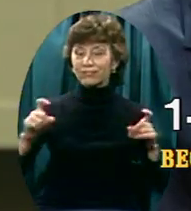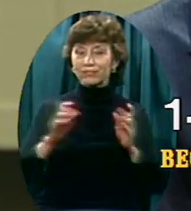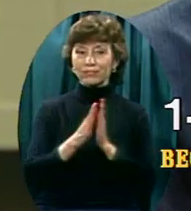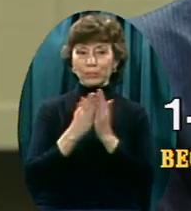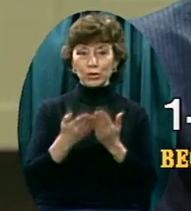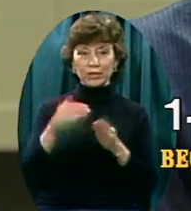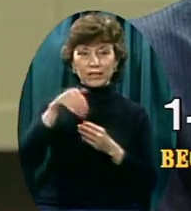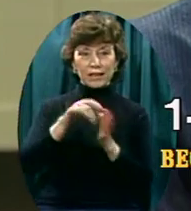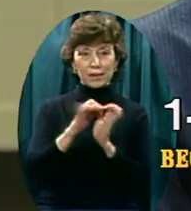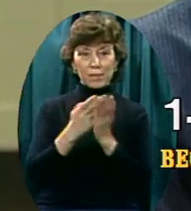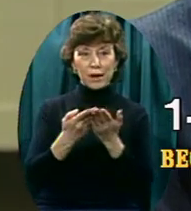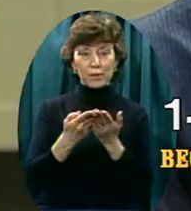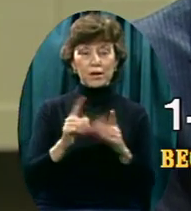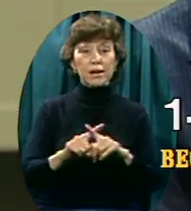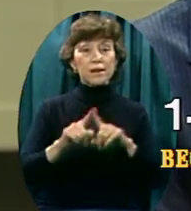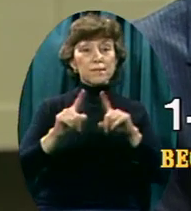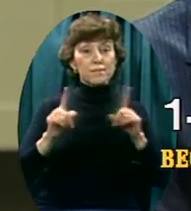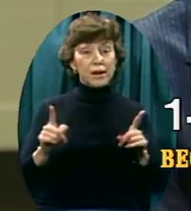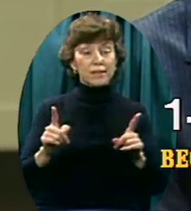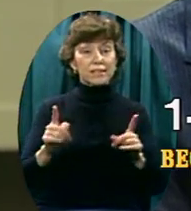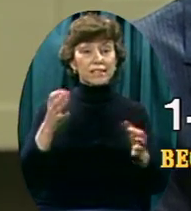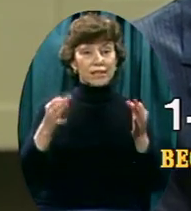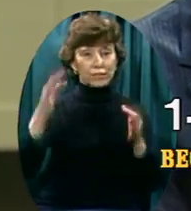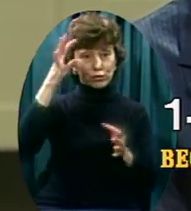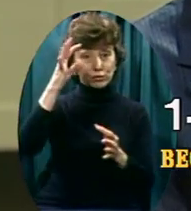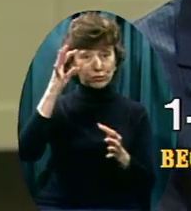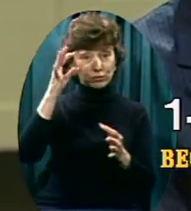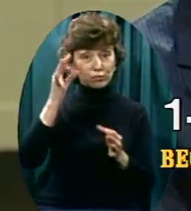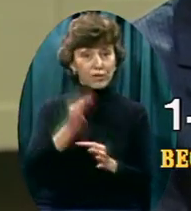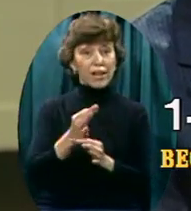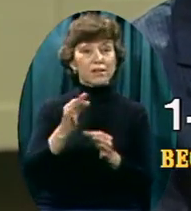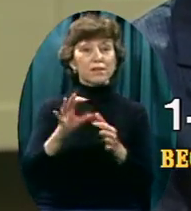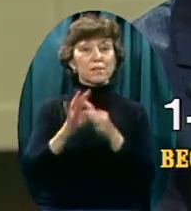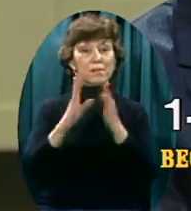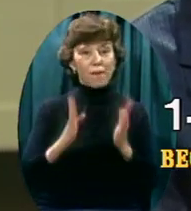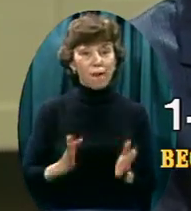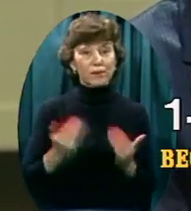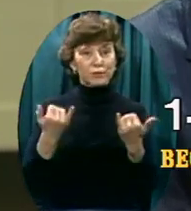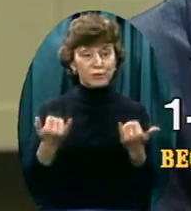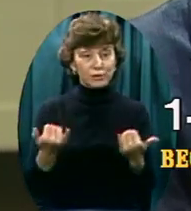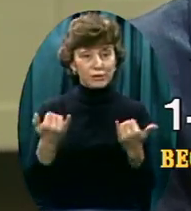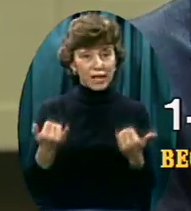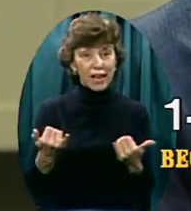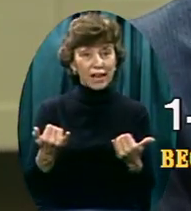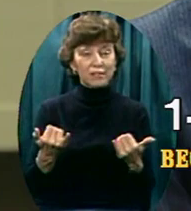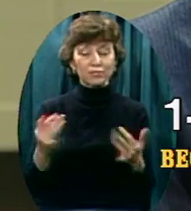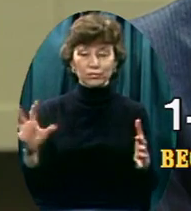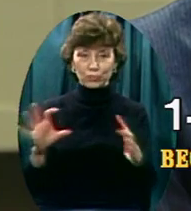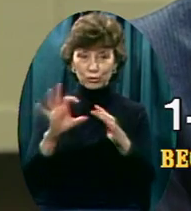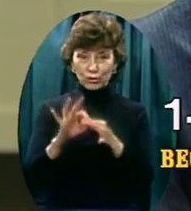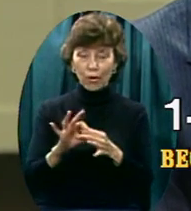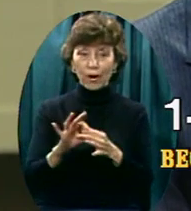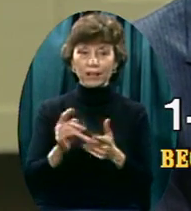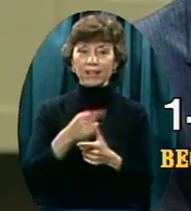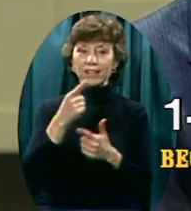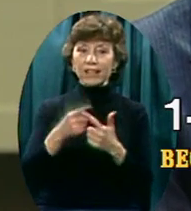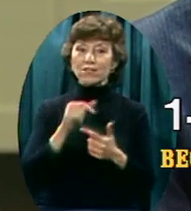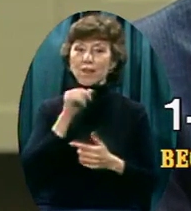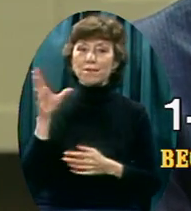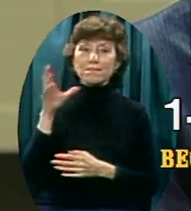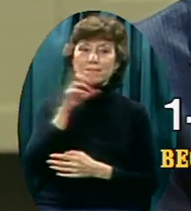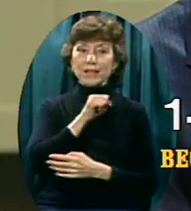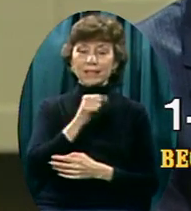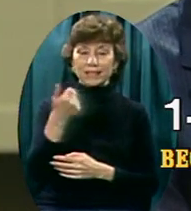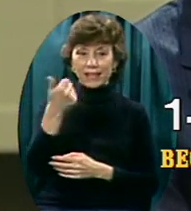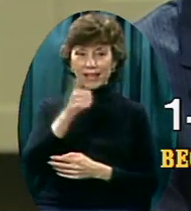if you enroll as a faith partner today, you won't miss any more. And then inside, we usually have articles on Bible facts that are not